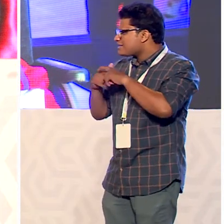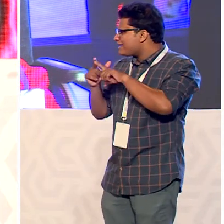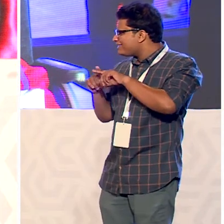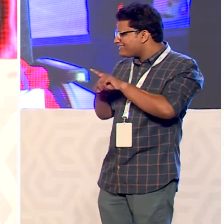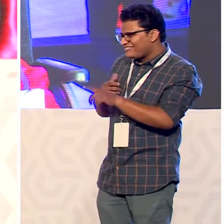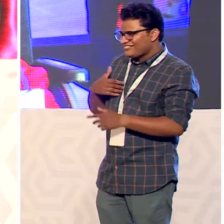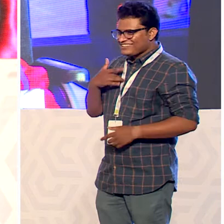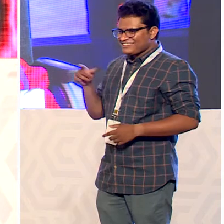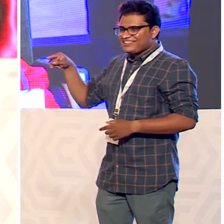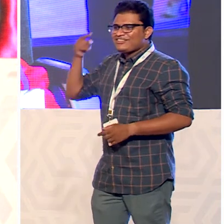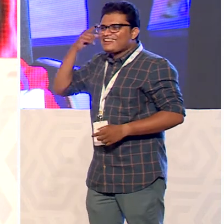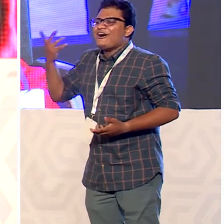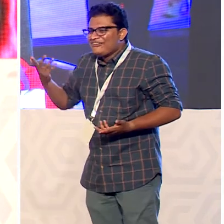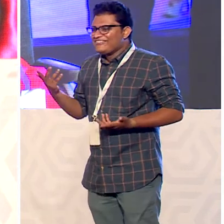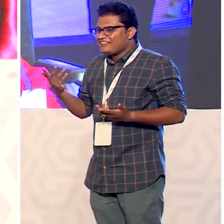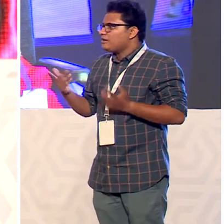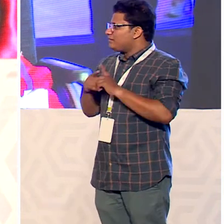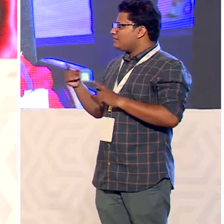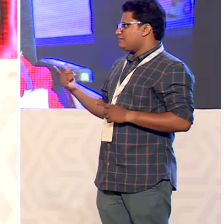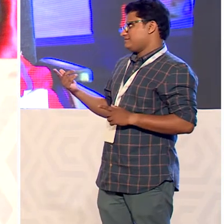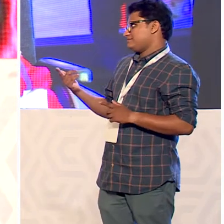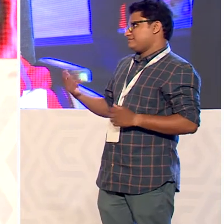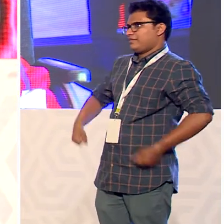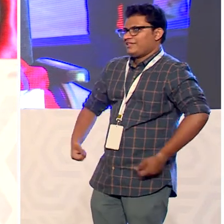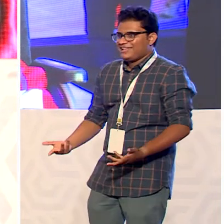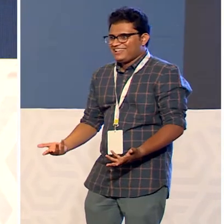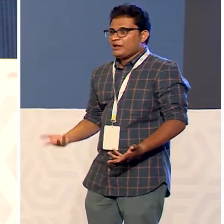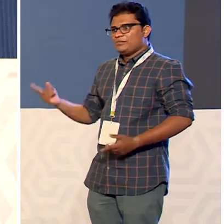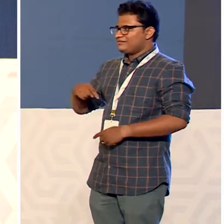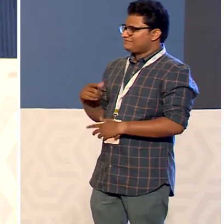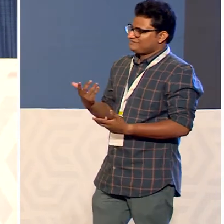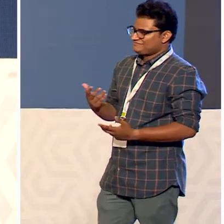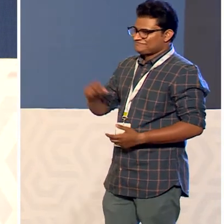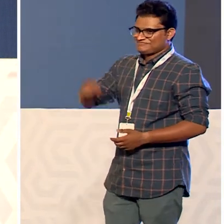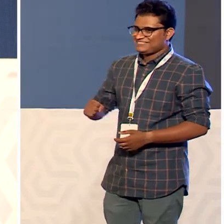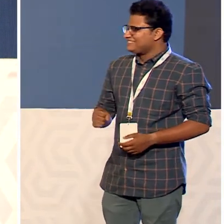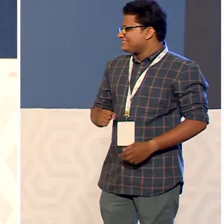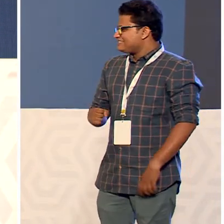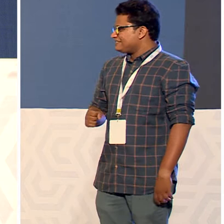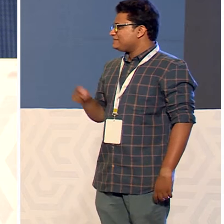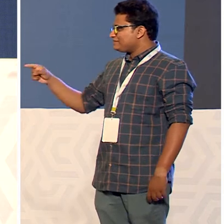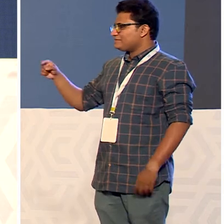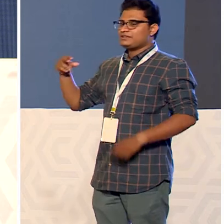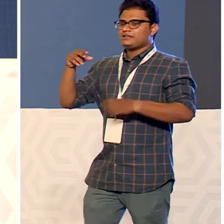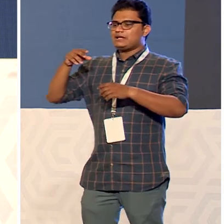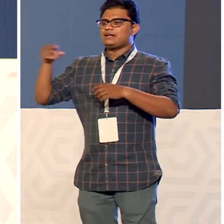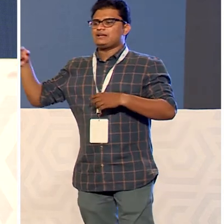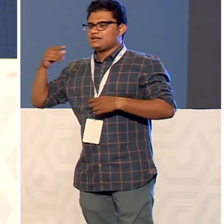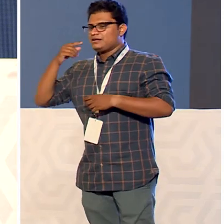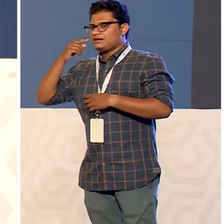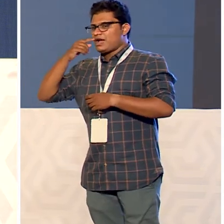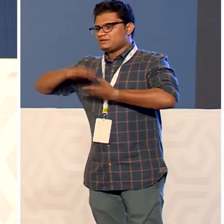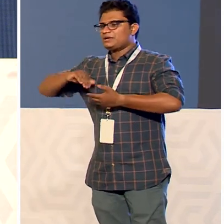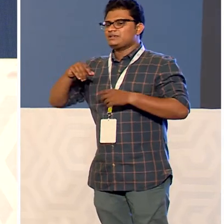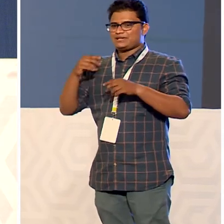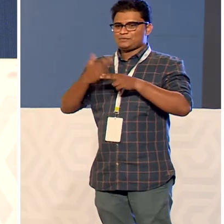helping change my soil diapers i have to check with him so uh guru and i decided to start